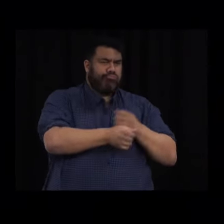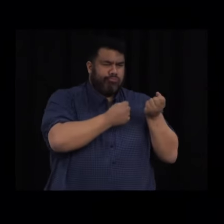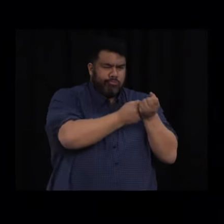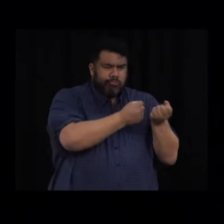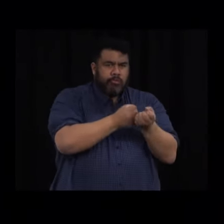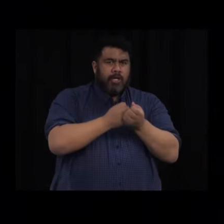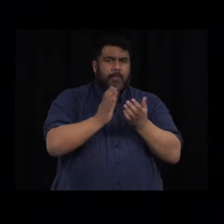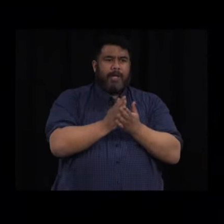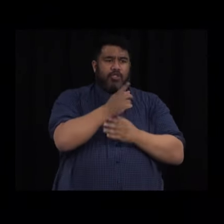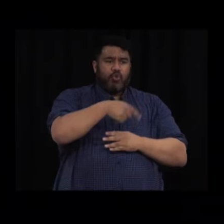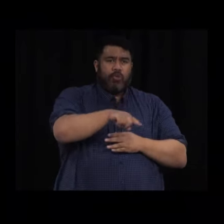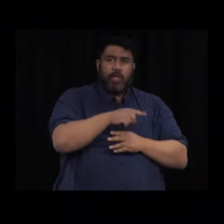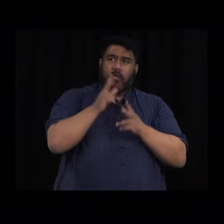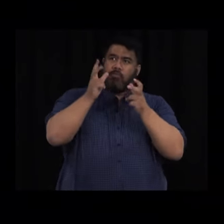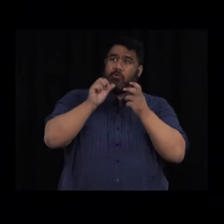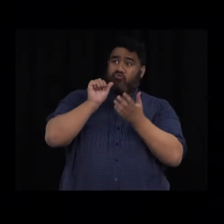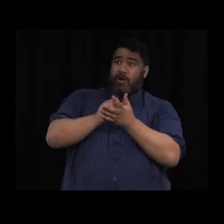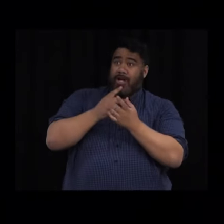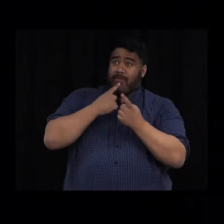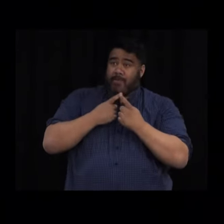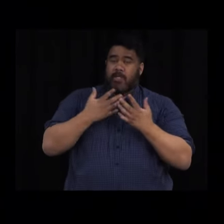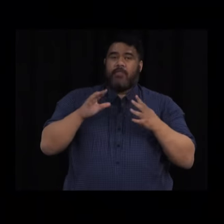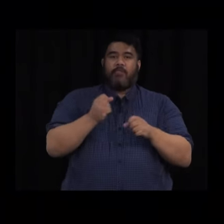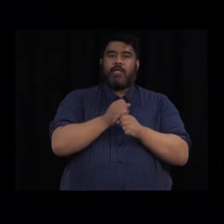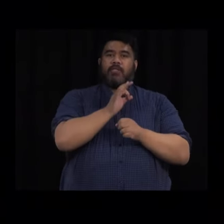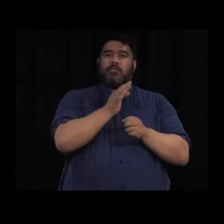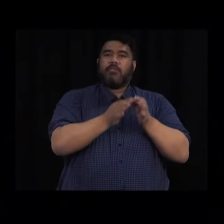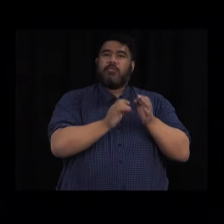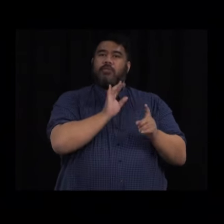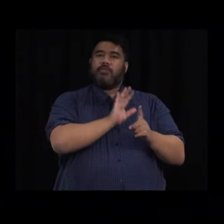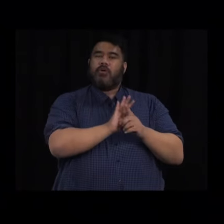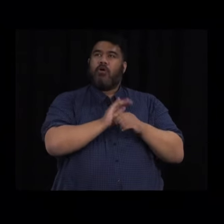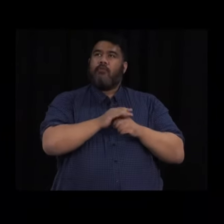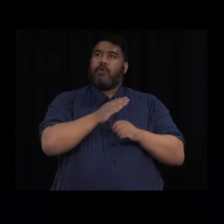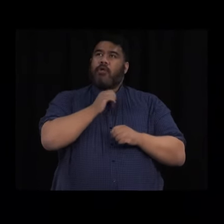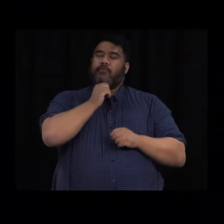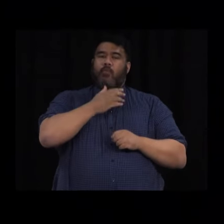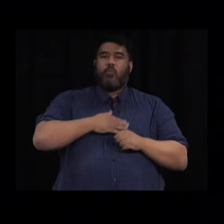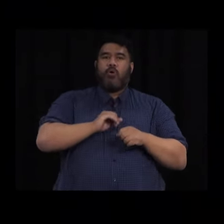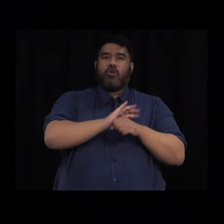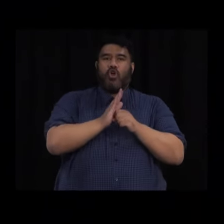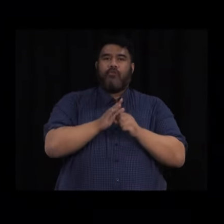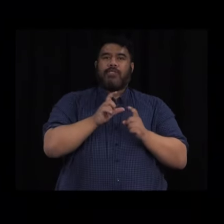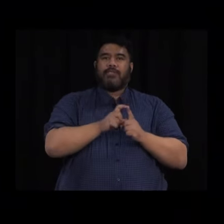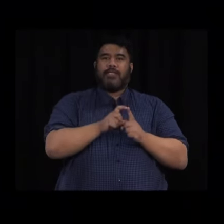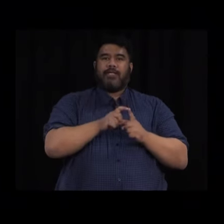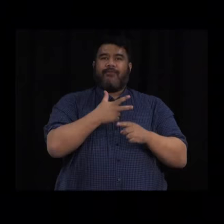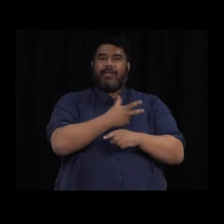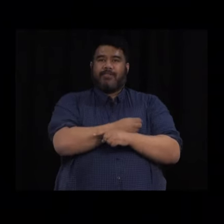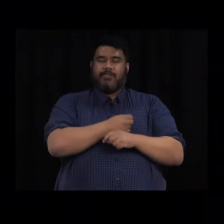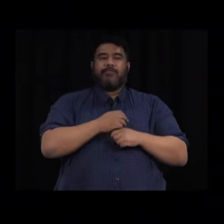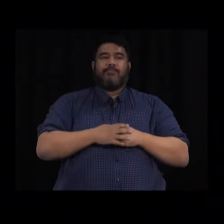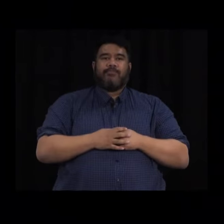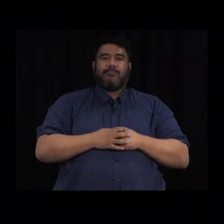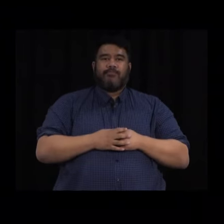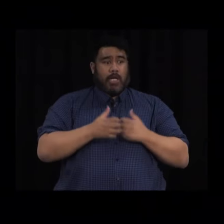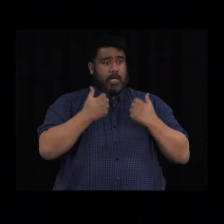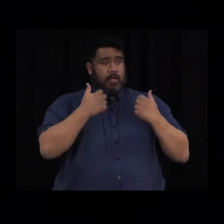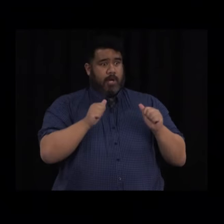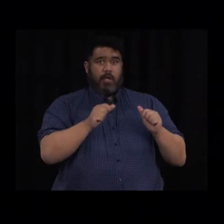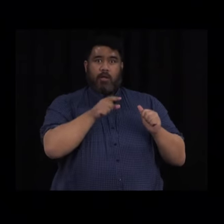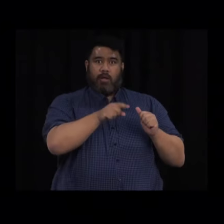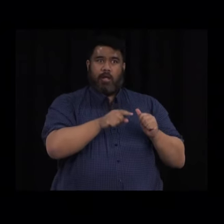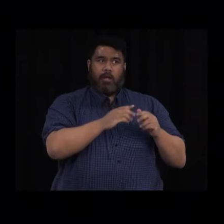good, accurate information so they can make informed decisions around vaccination and we are seeing much bigger rates of vaccination